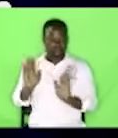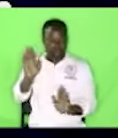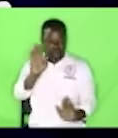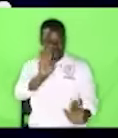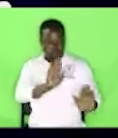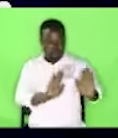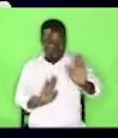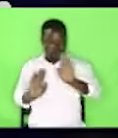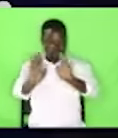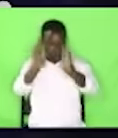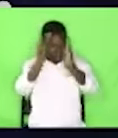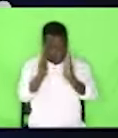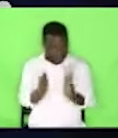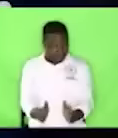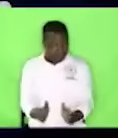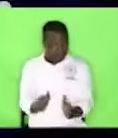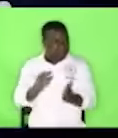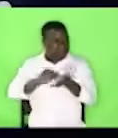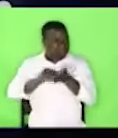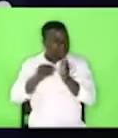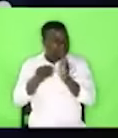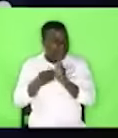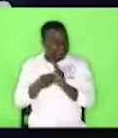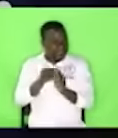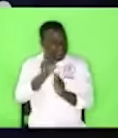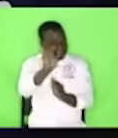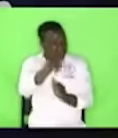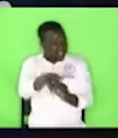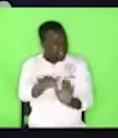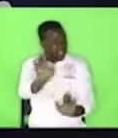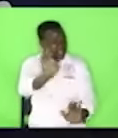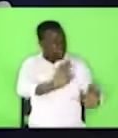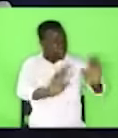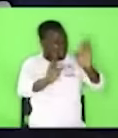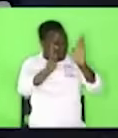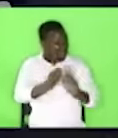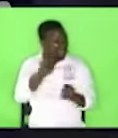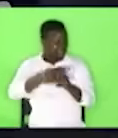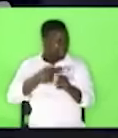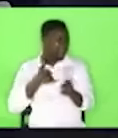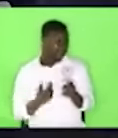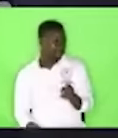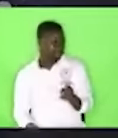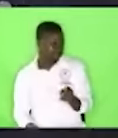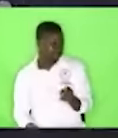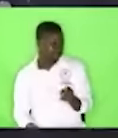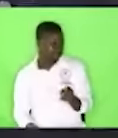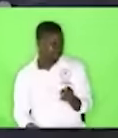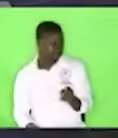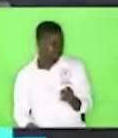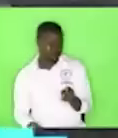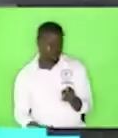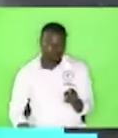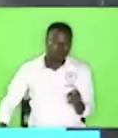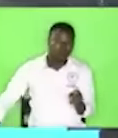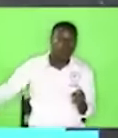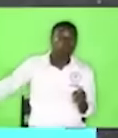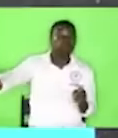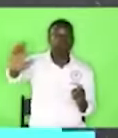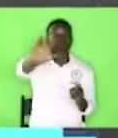So, the Bible says that this troublemaker has a name. So, all of us are like